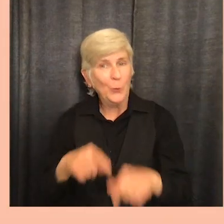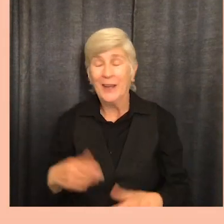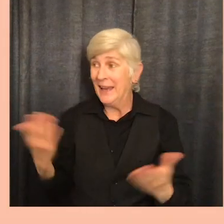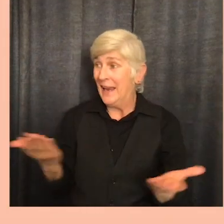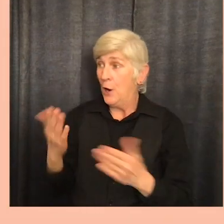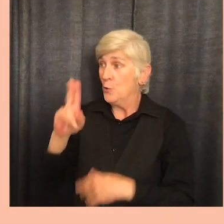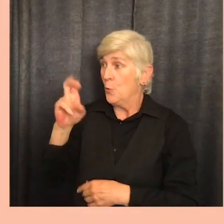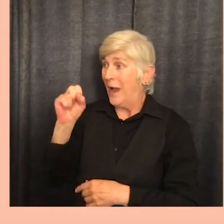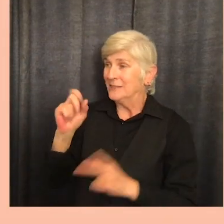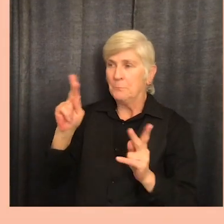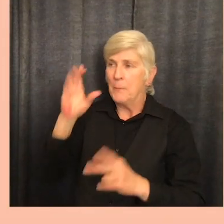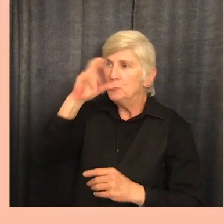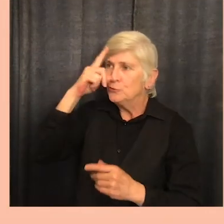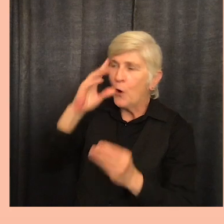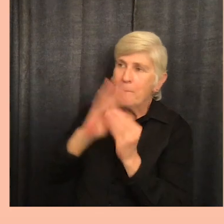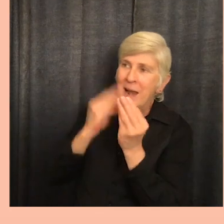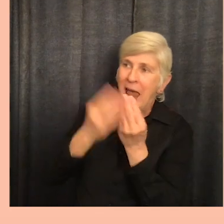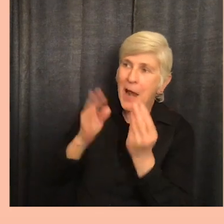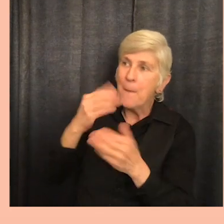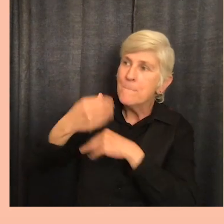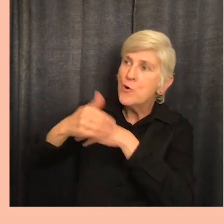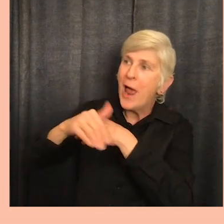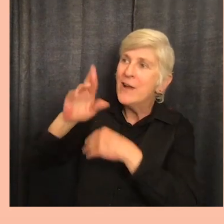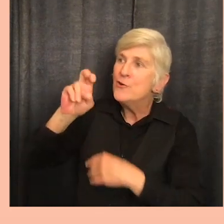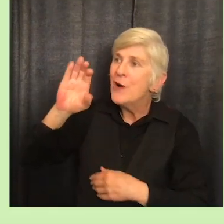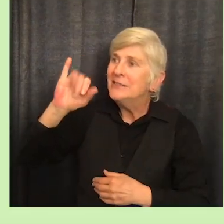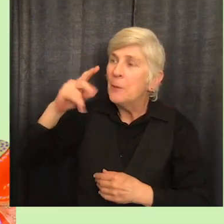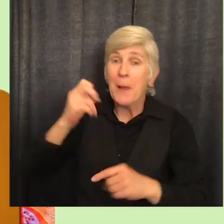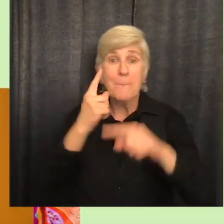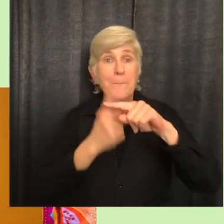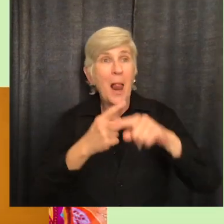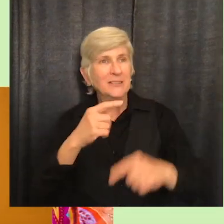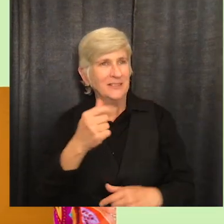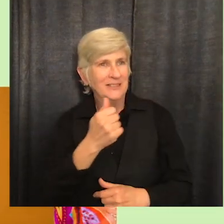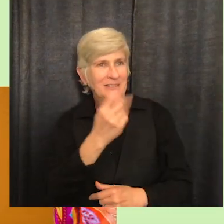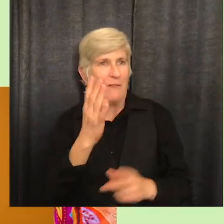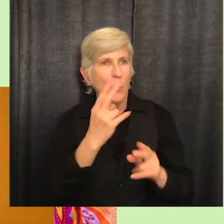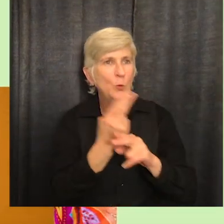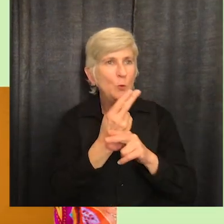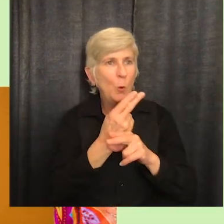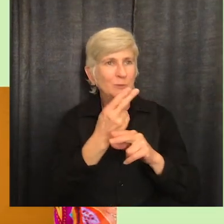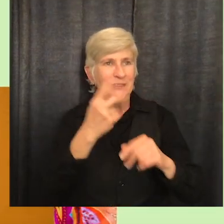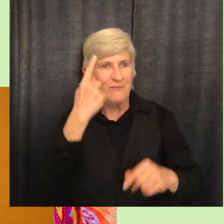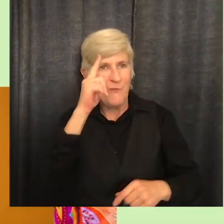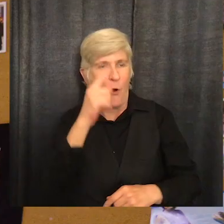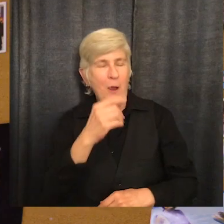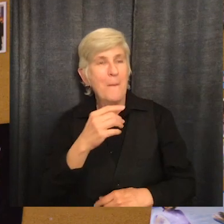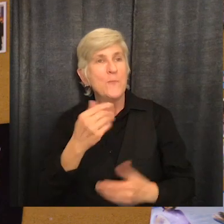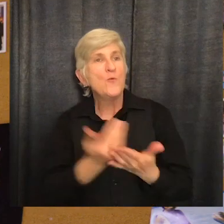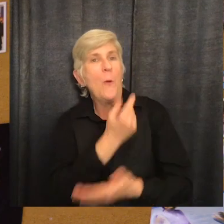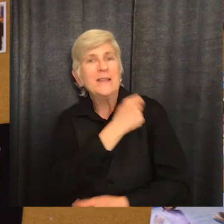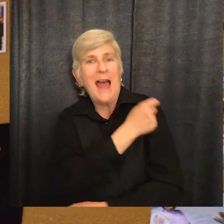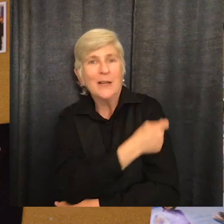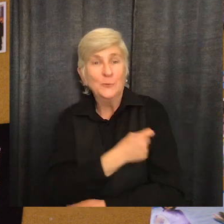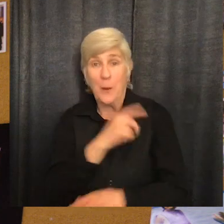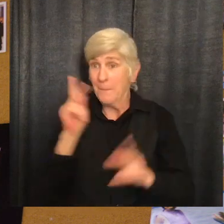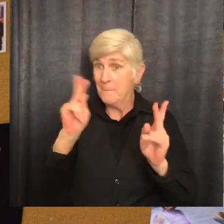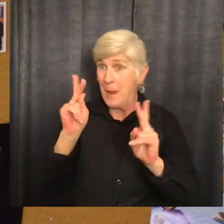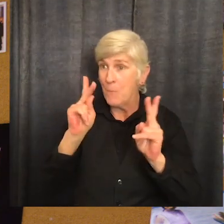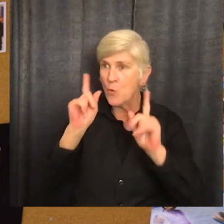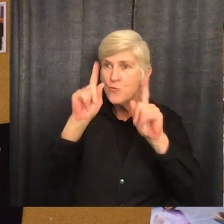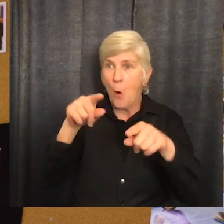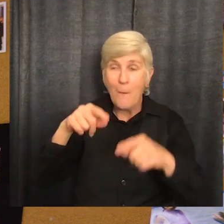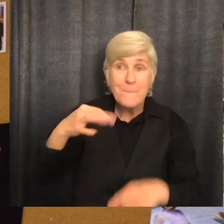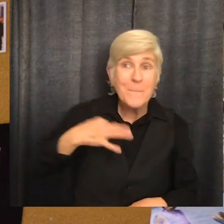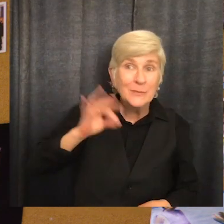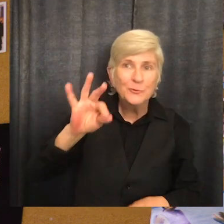3 million people search for a new banana bread recipe and the same number search for new tattoo ideas. Pinterest is where people go to